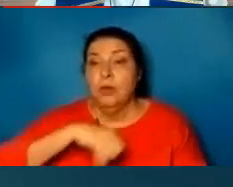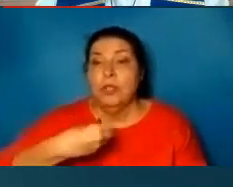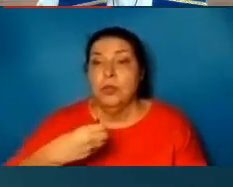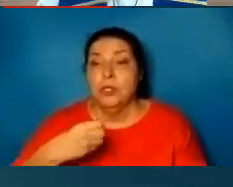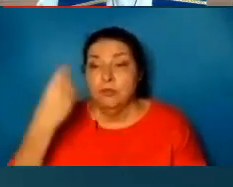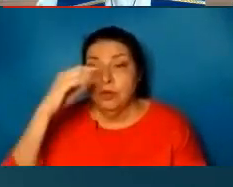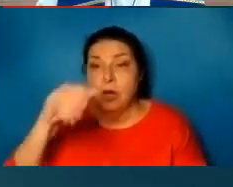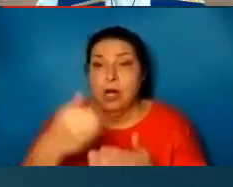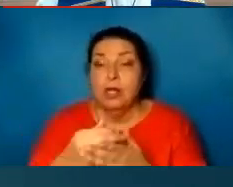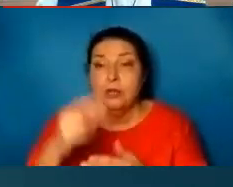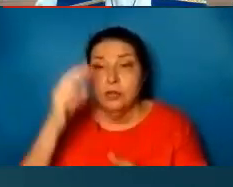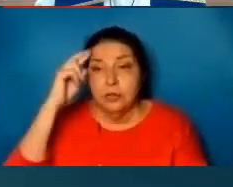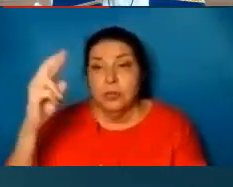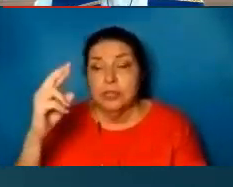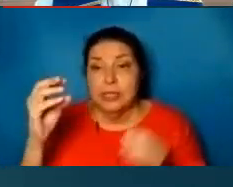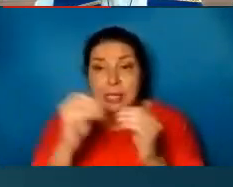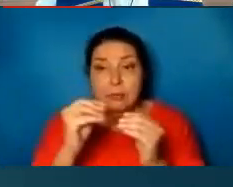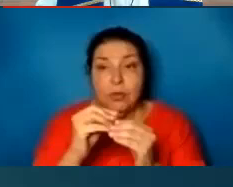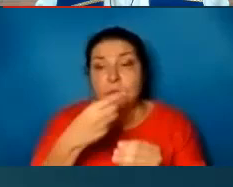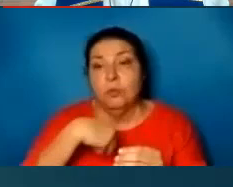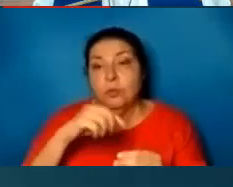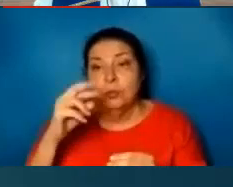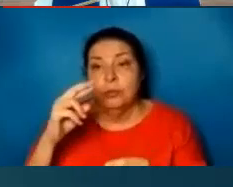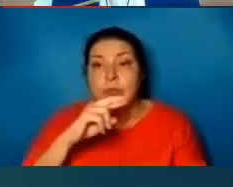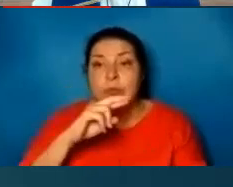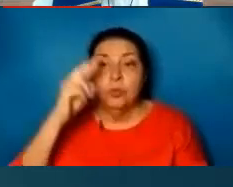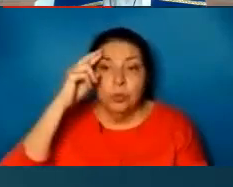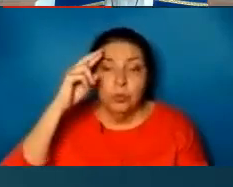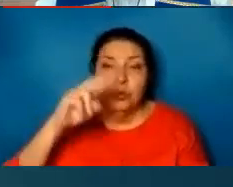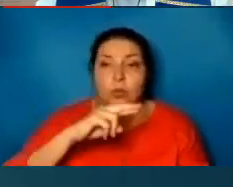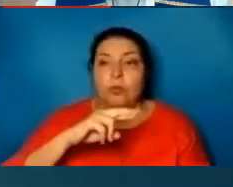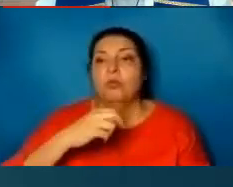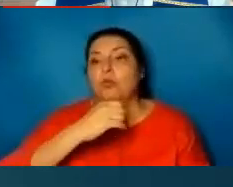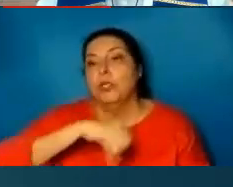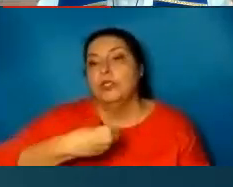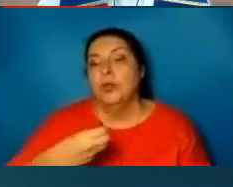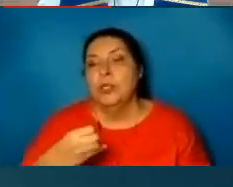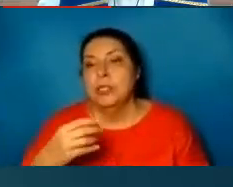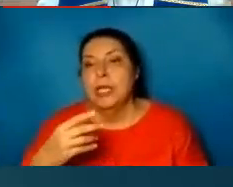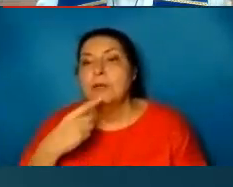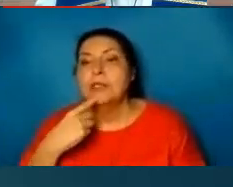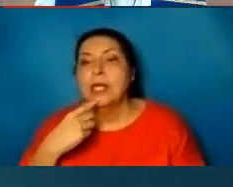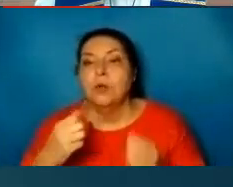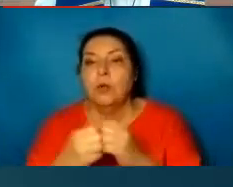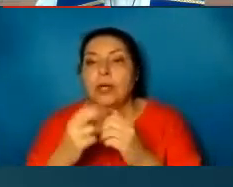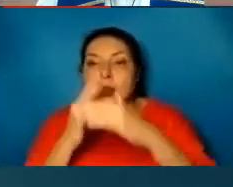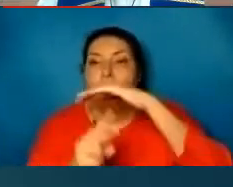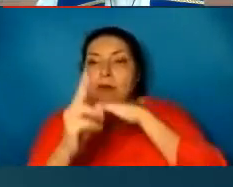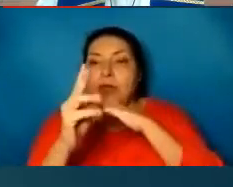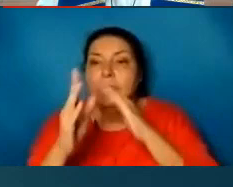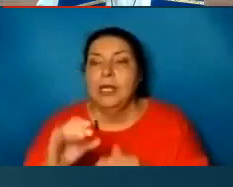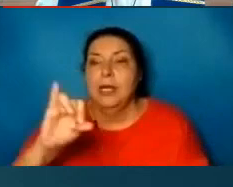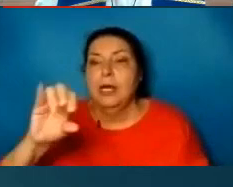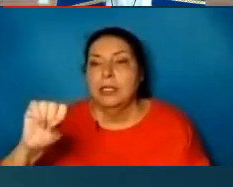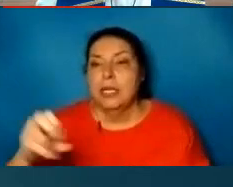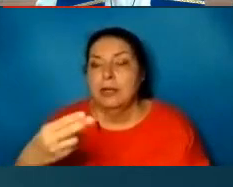these reasons and more, we rejoice and exult and we say with the prophet Isaiah, I will greatly rejoice in the